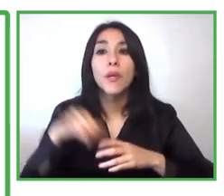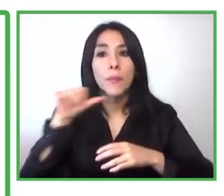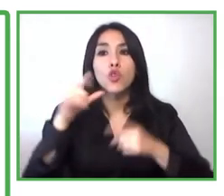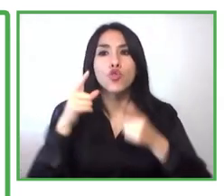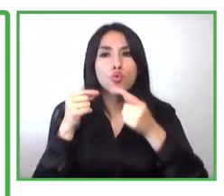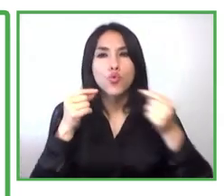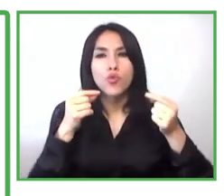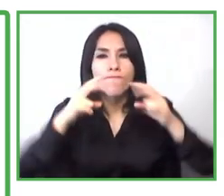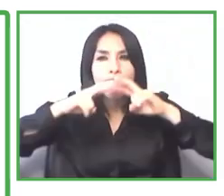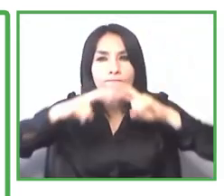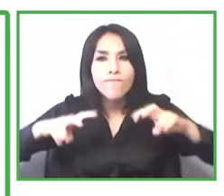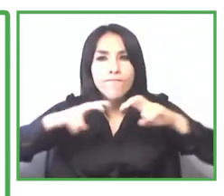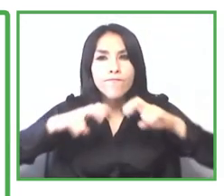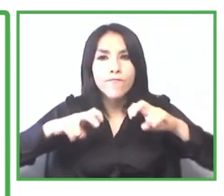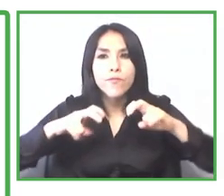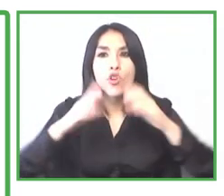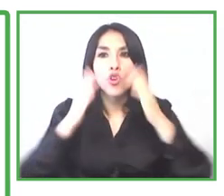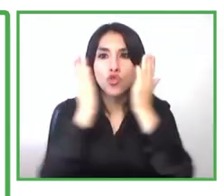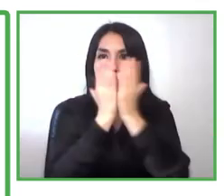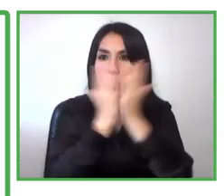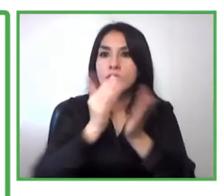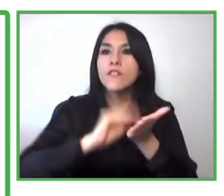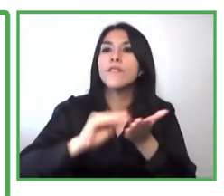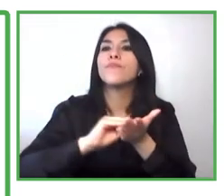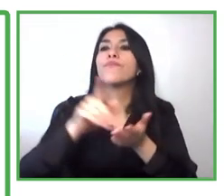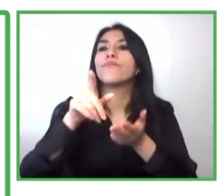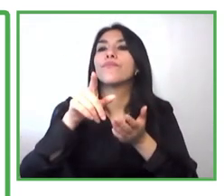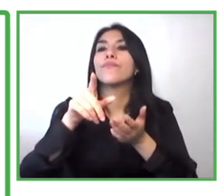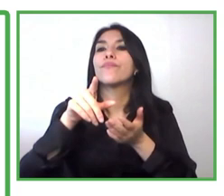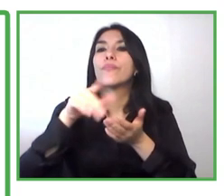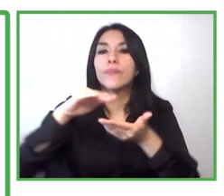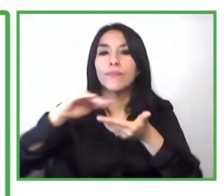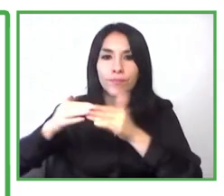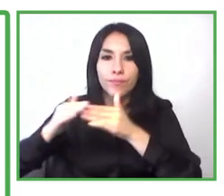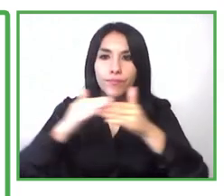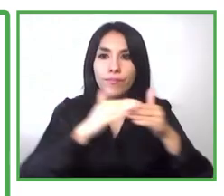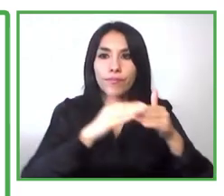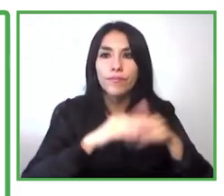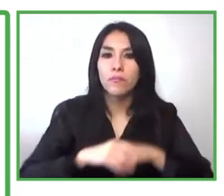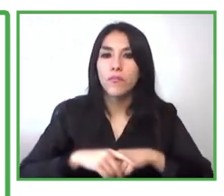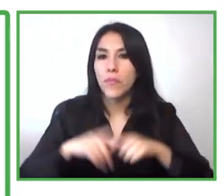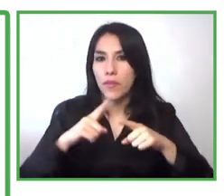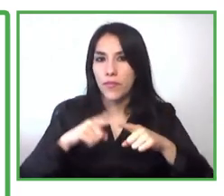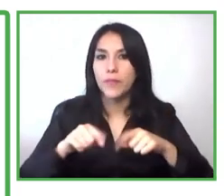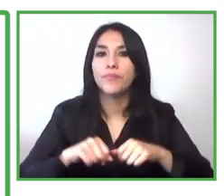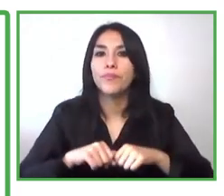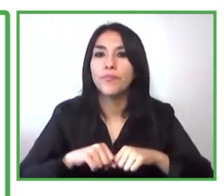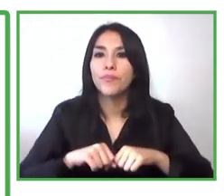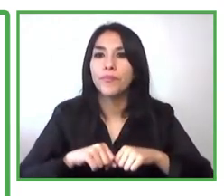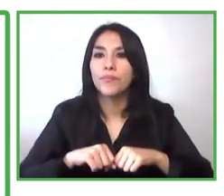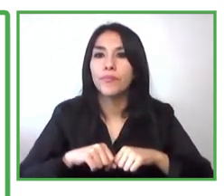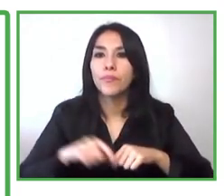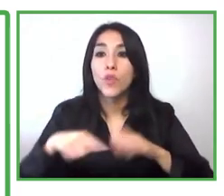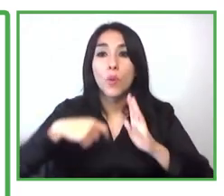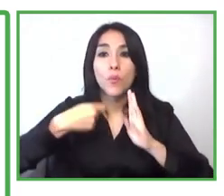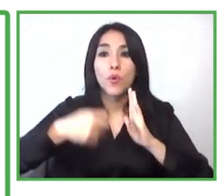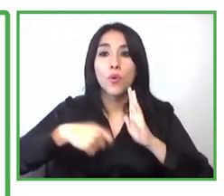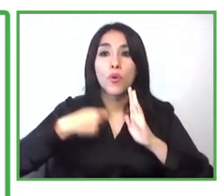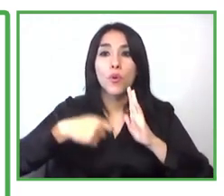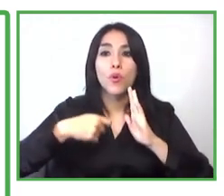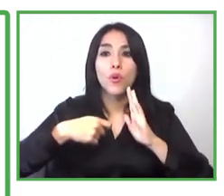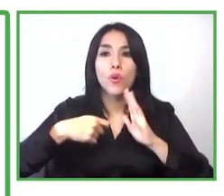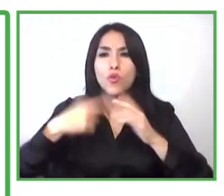uh vinculation uh jobs with the territories the project we are developing